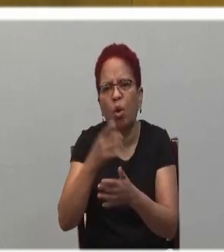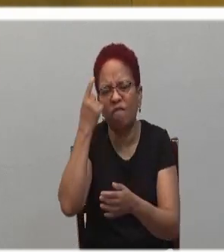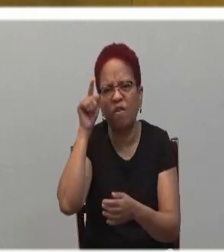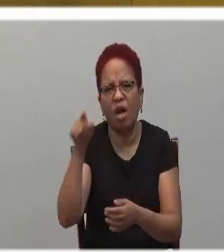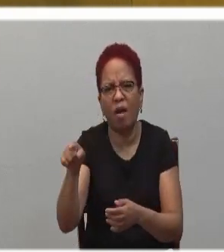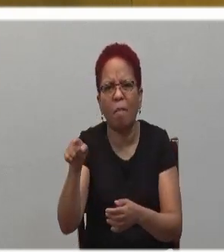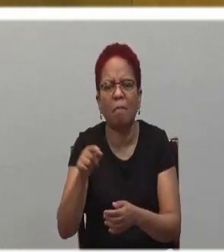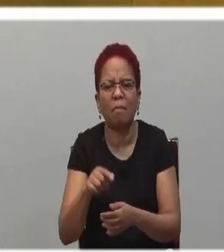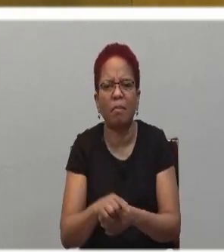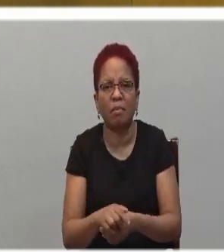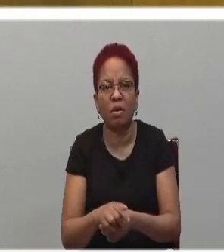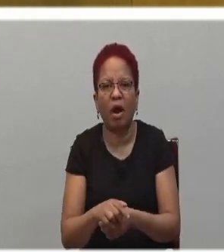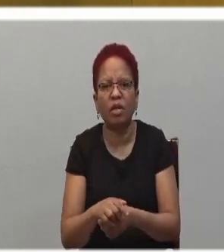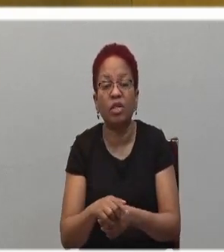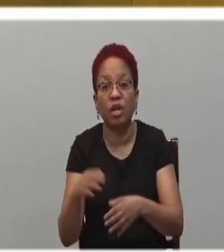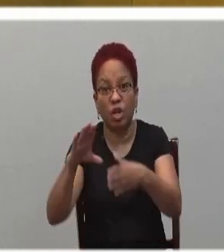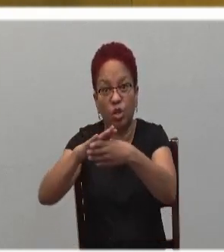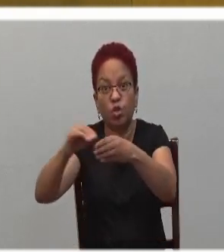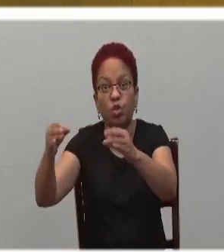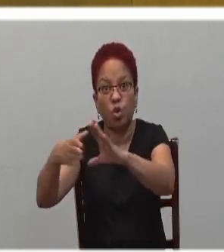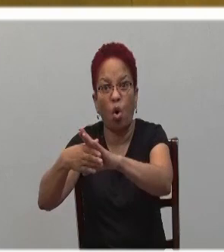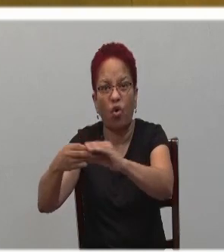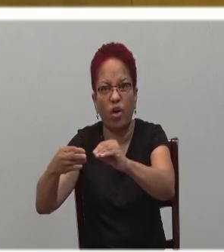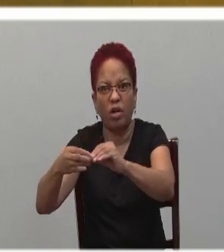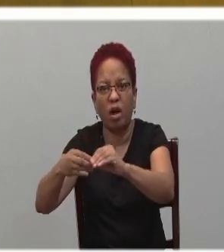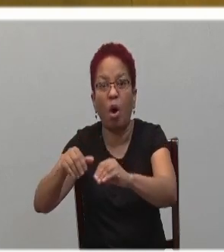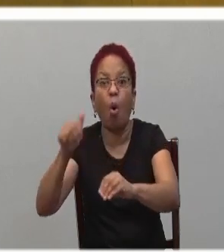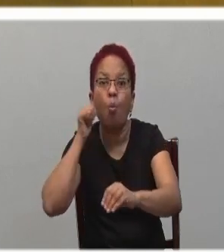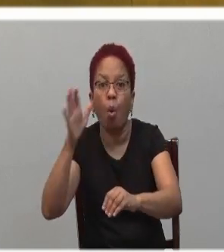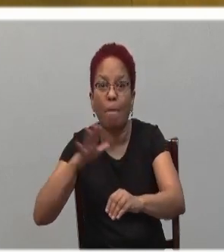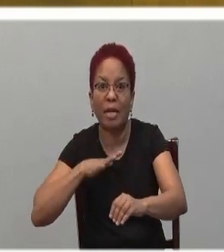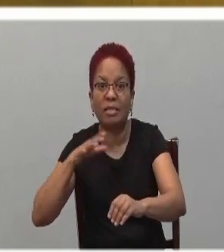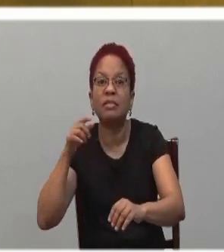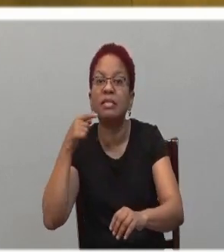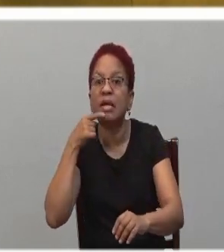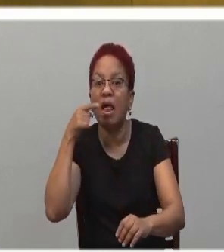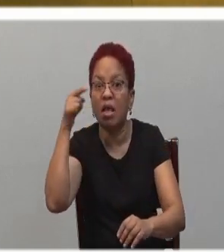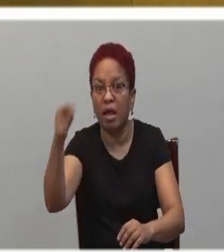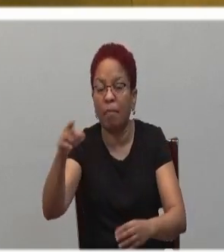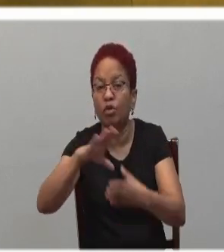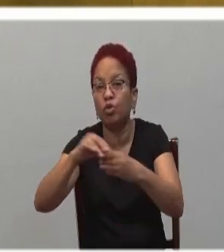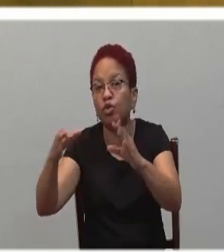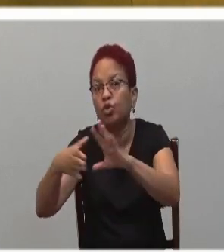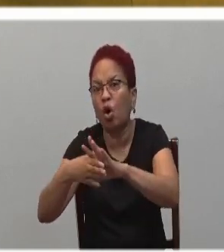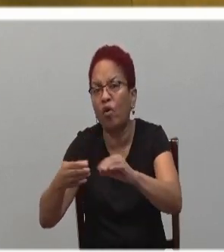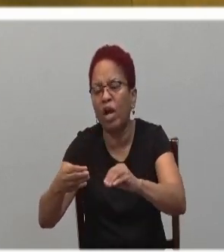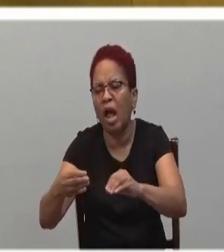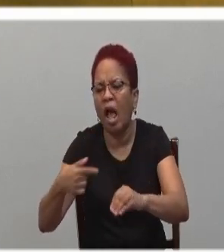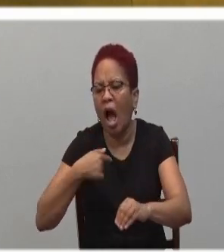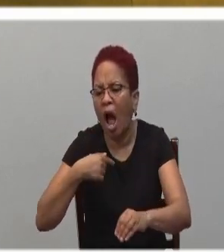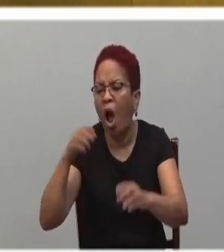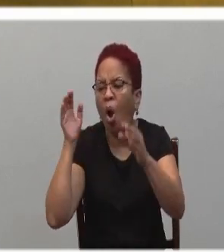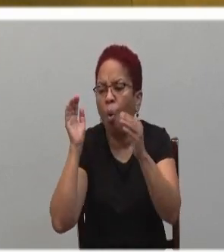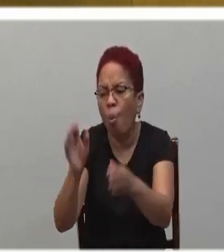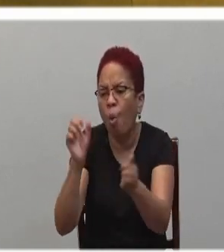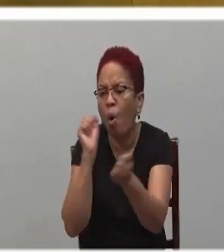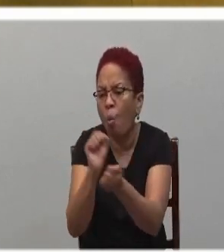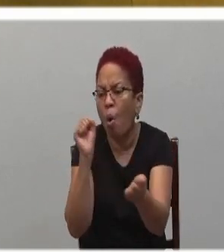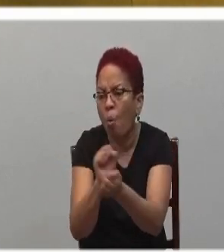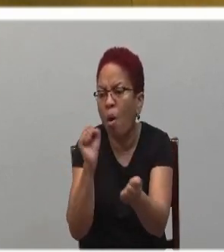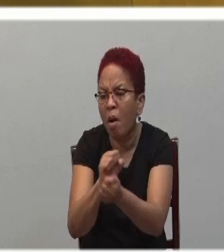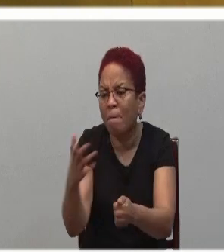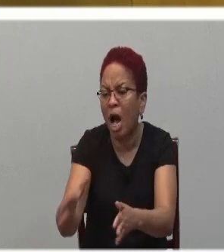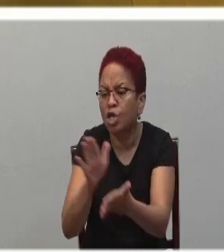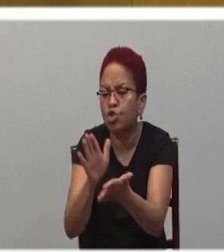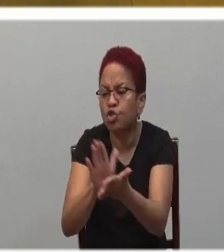him. And she concluded, my focus was on the school and not on my son.